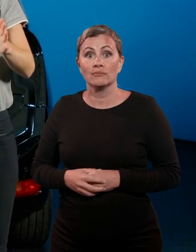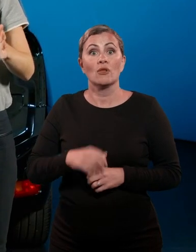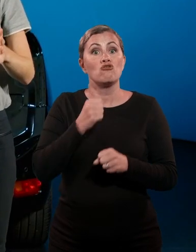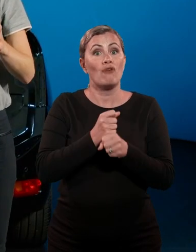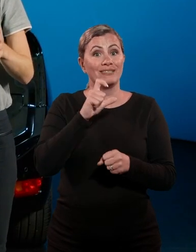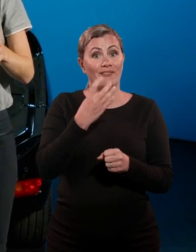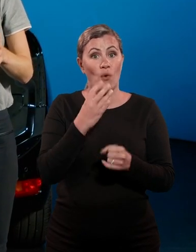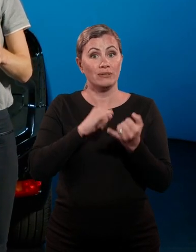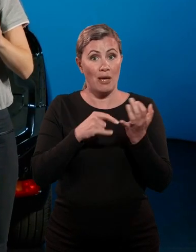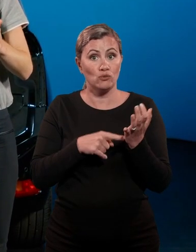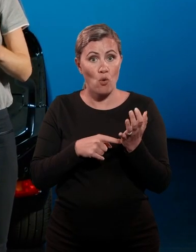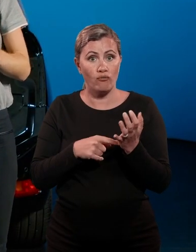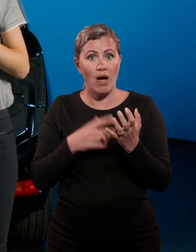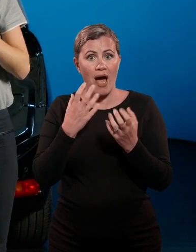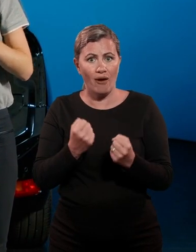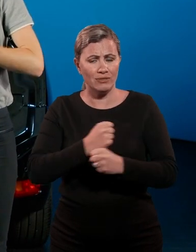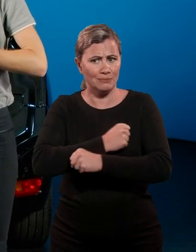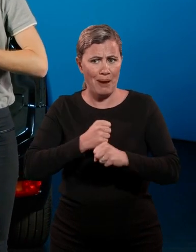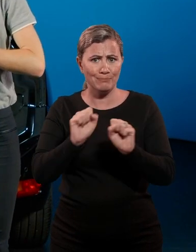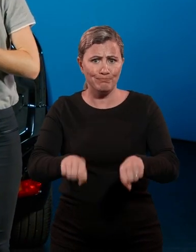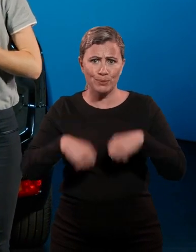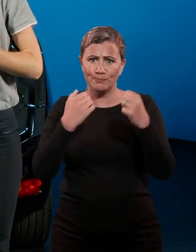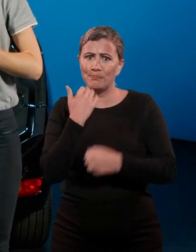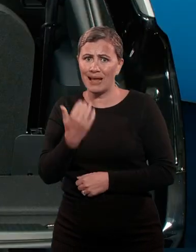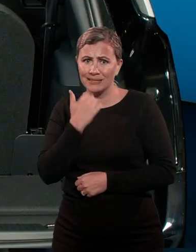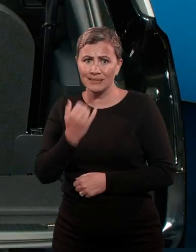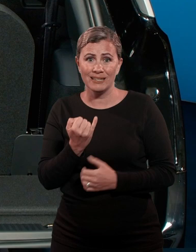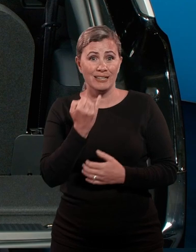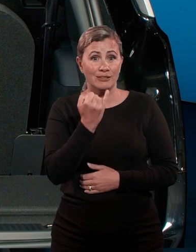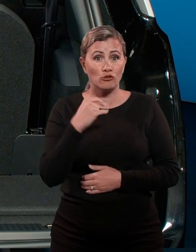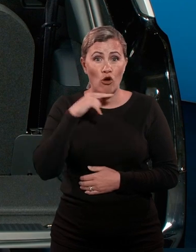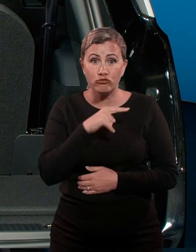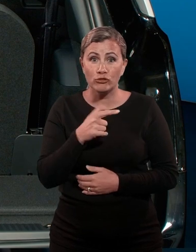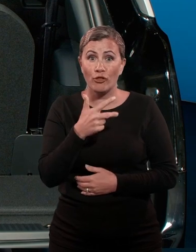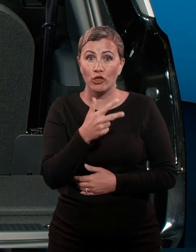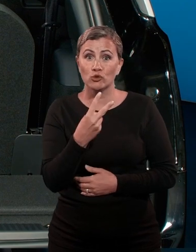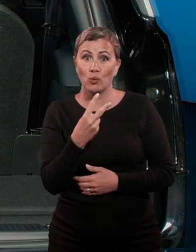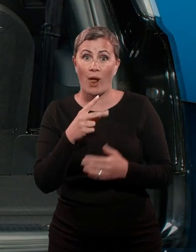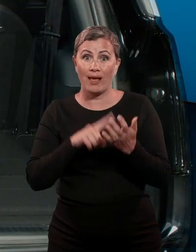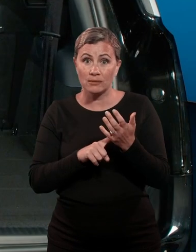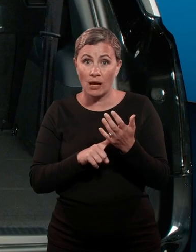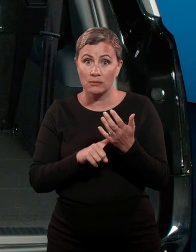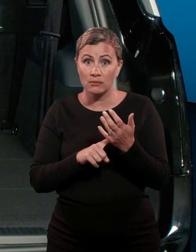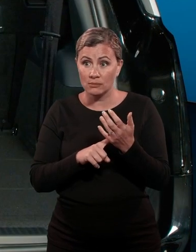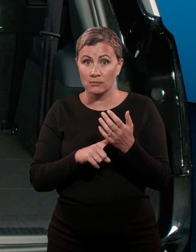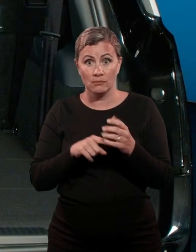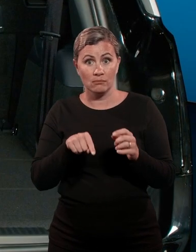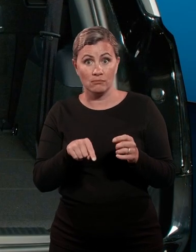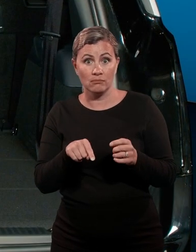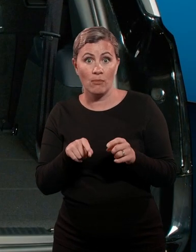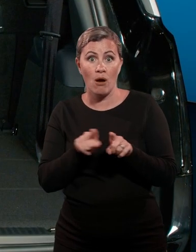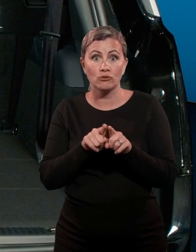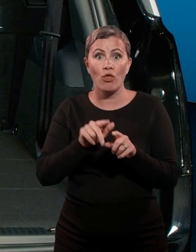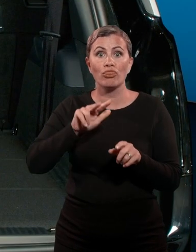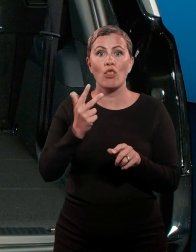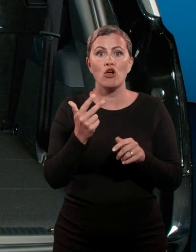Grand C4 Space Tourer also comes with a serious amount of boot space. 632 litres of boot volume when the third row